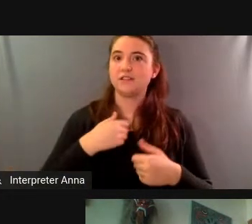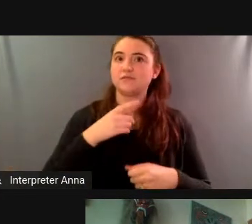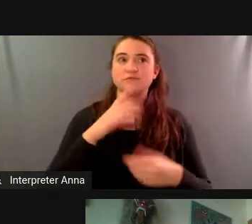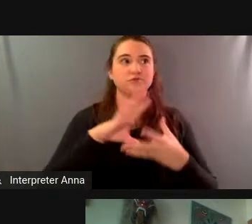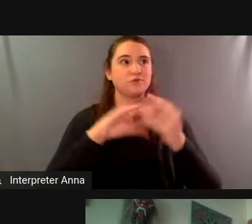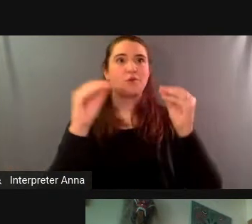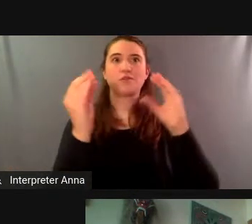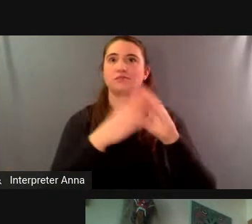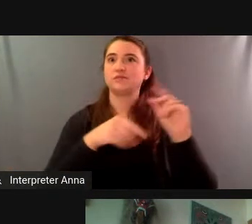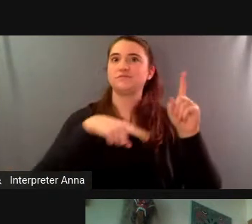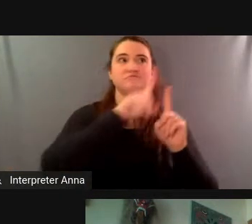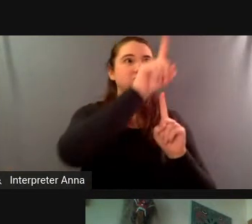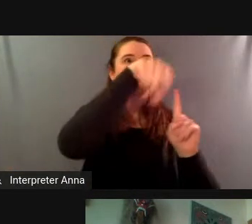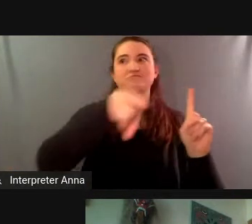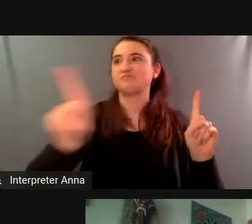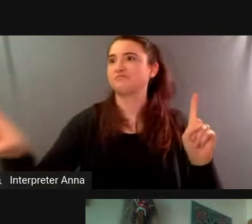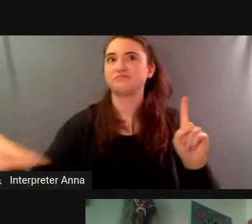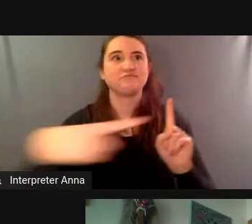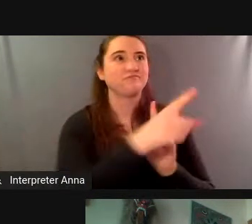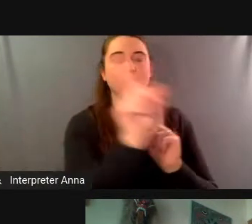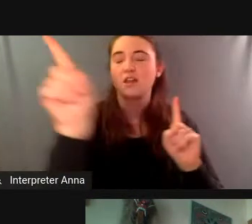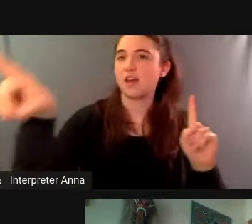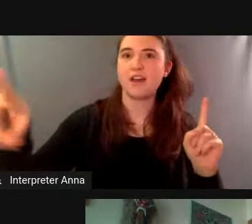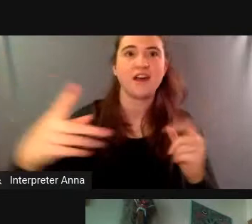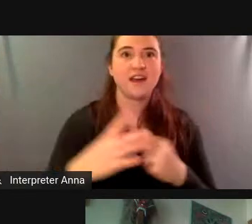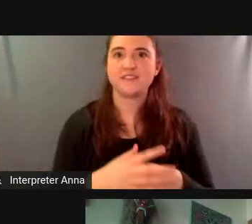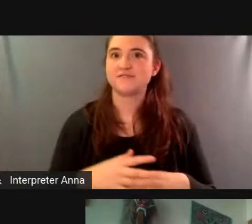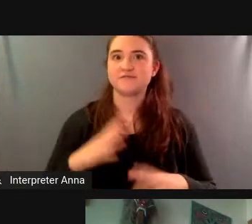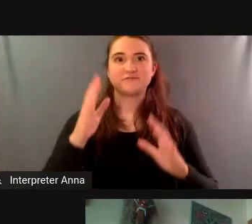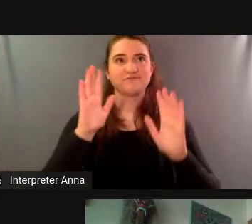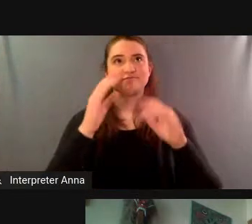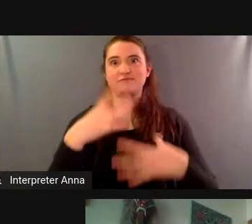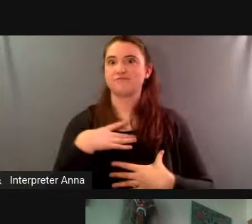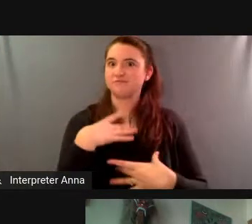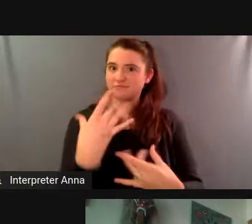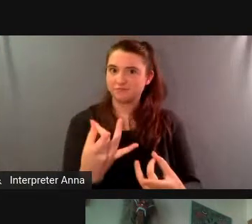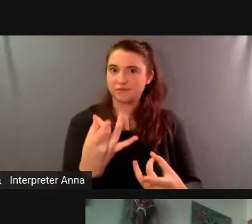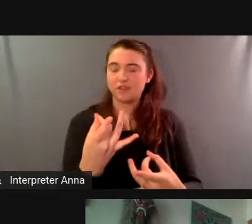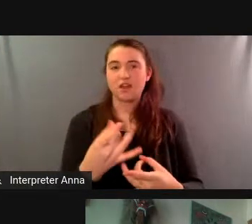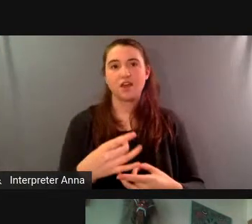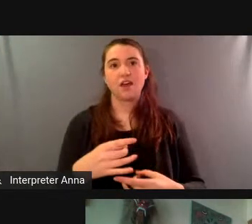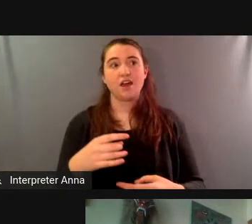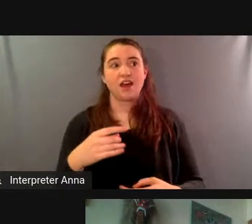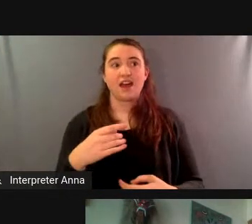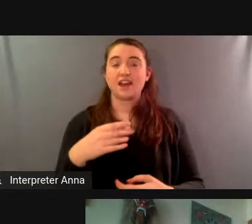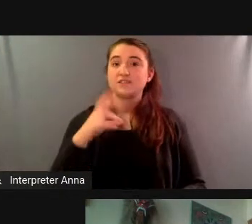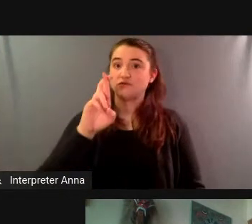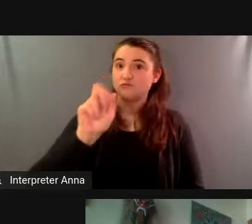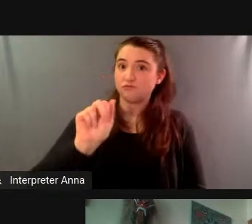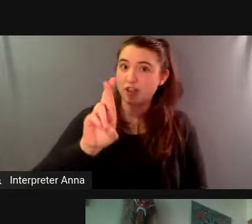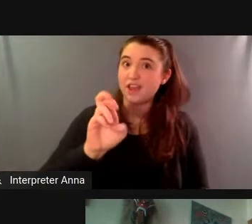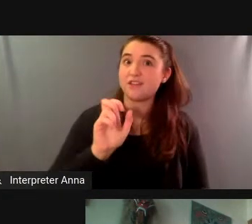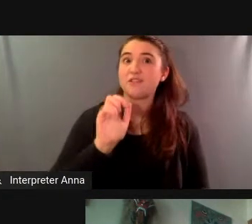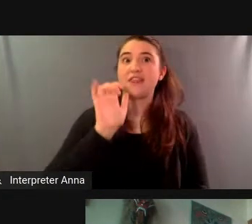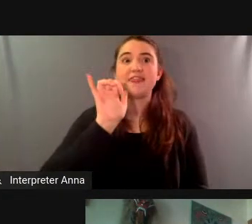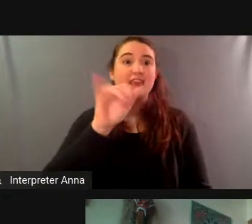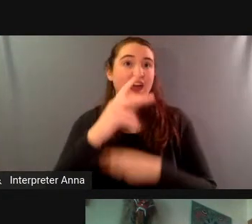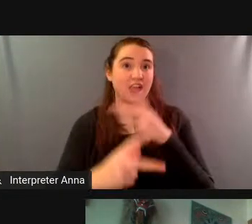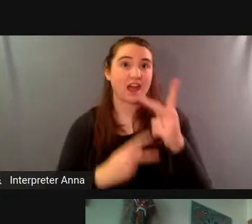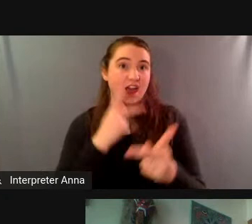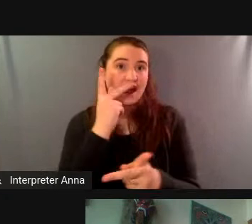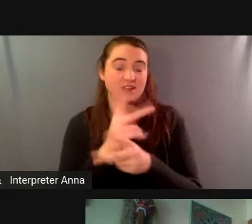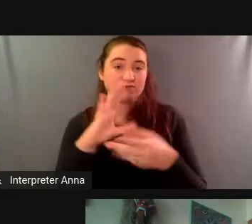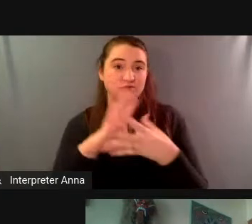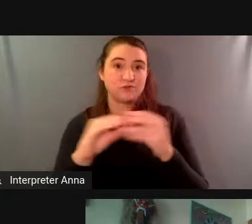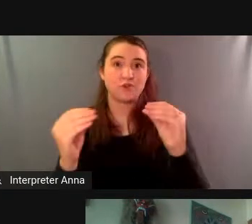rare that those types of stories um have archival footage to cover the entire thing so it was it was very